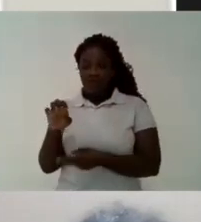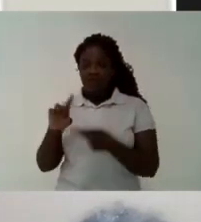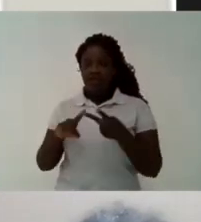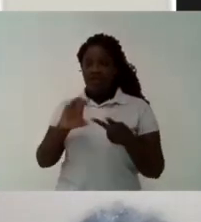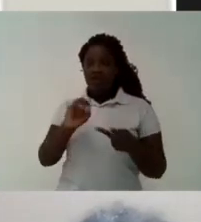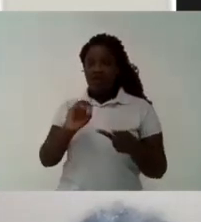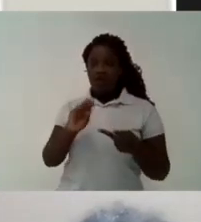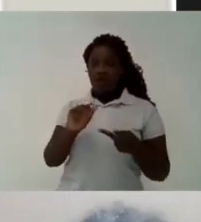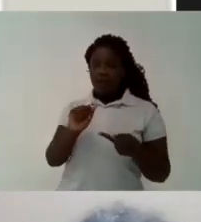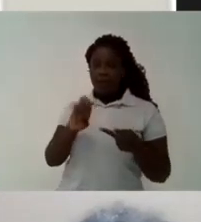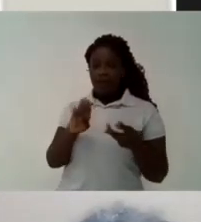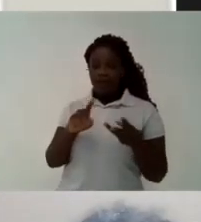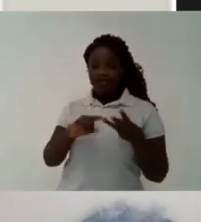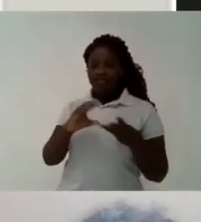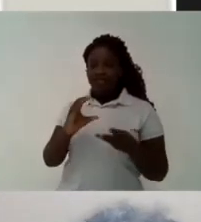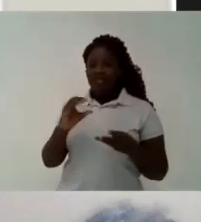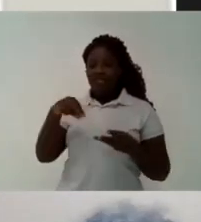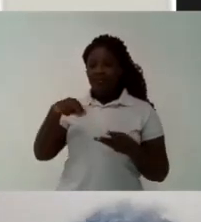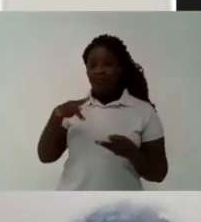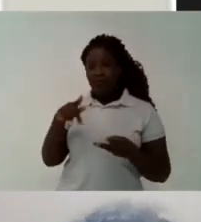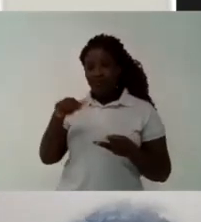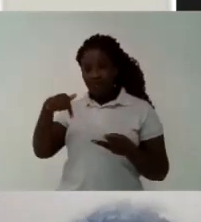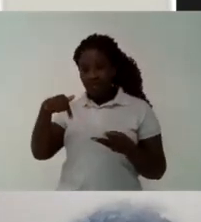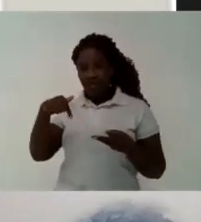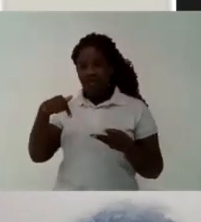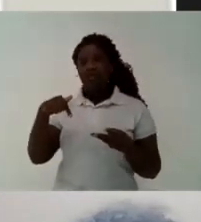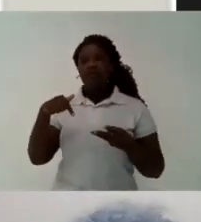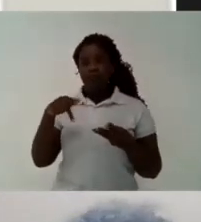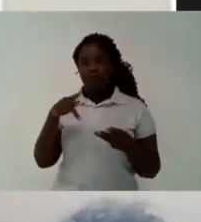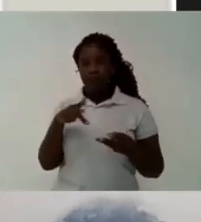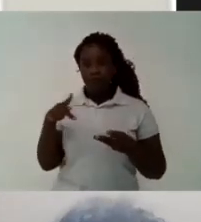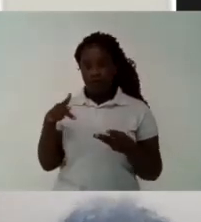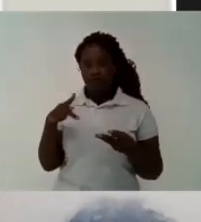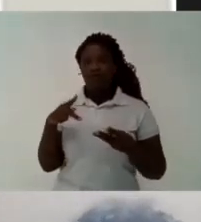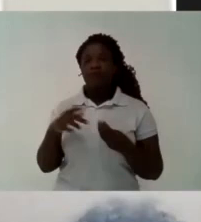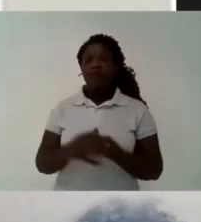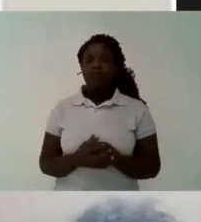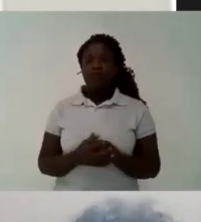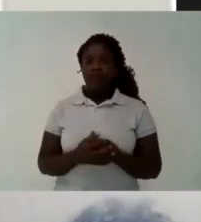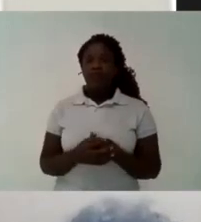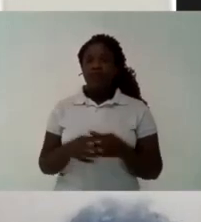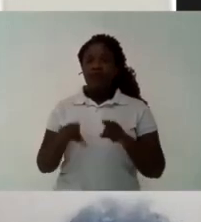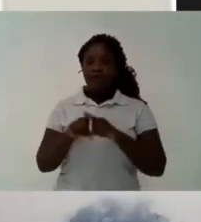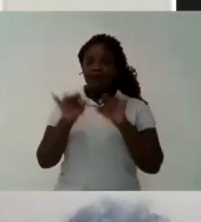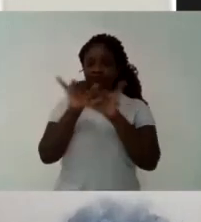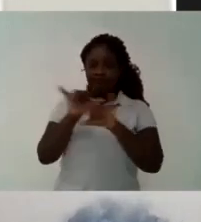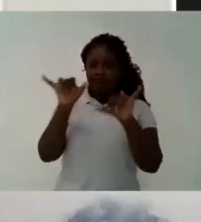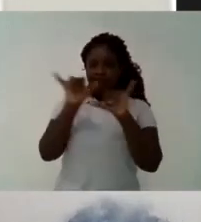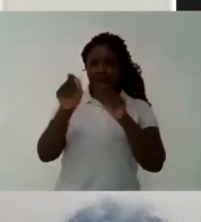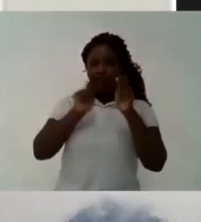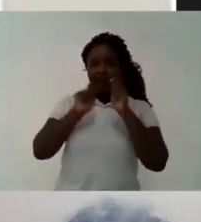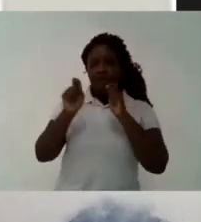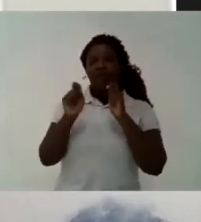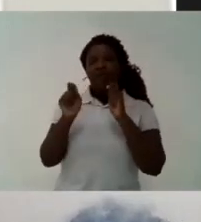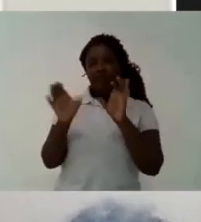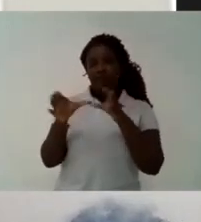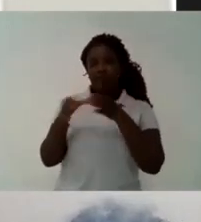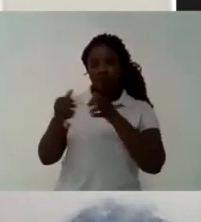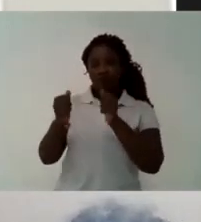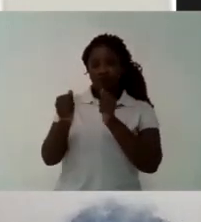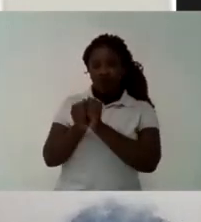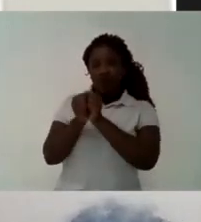universities via its university hospitals that have been treating people that have been